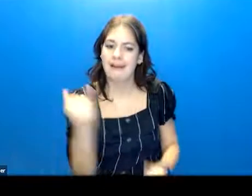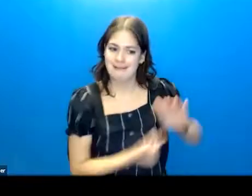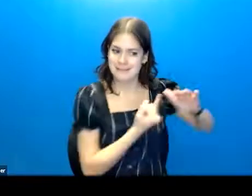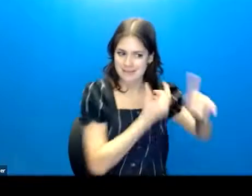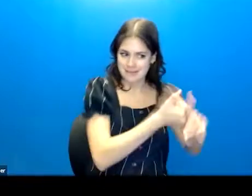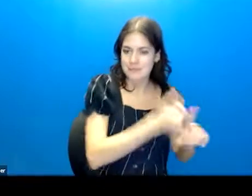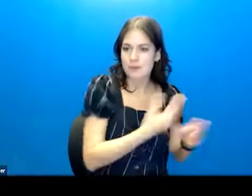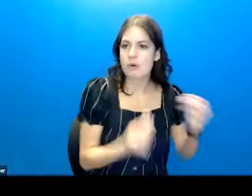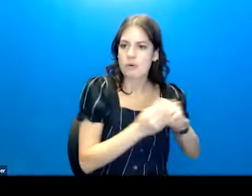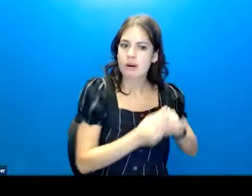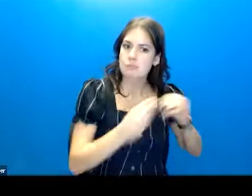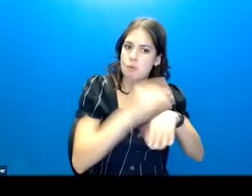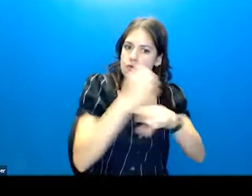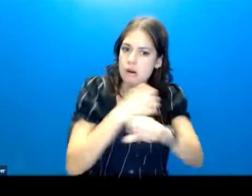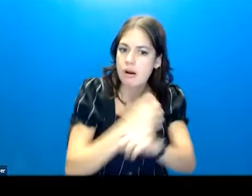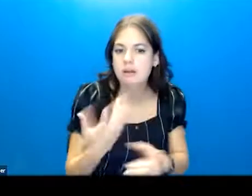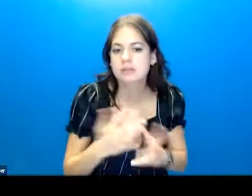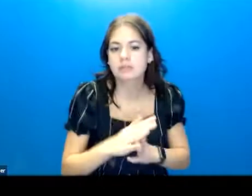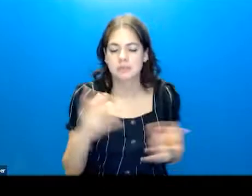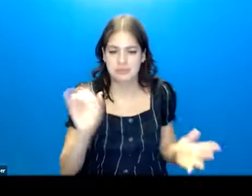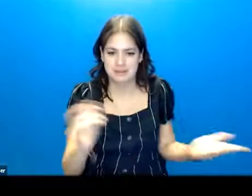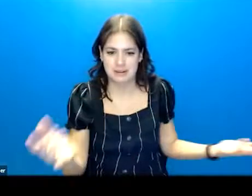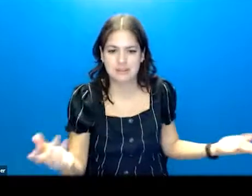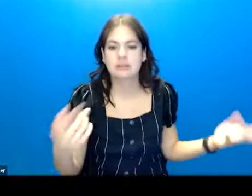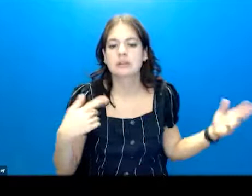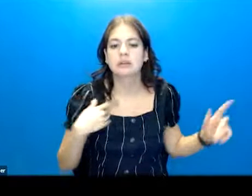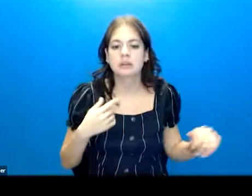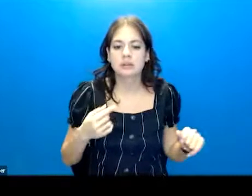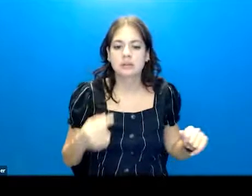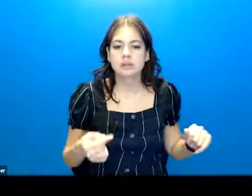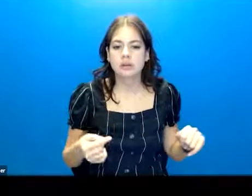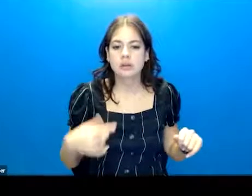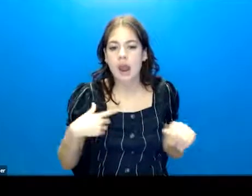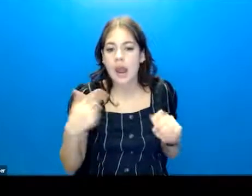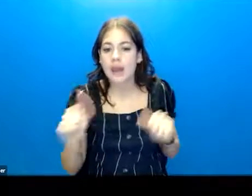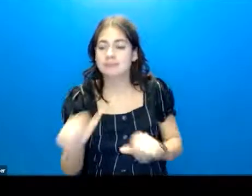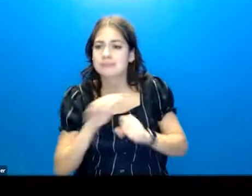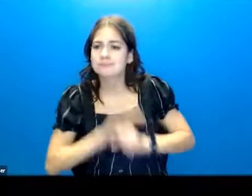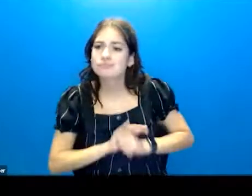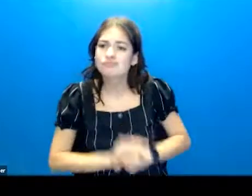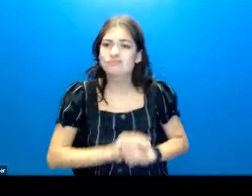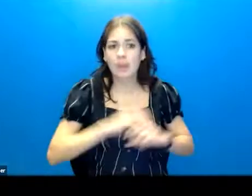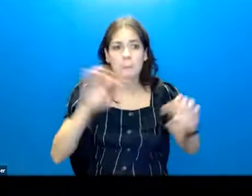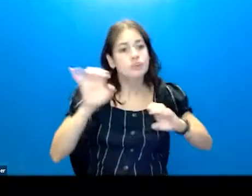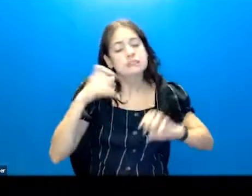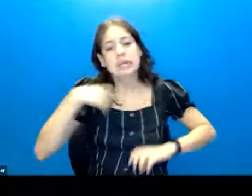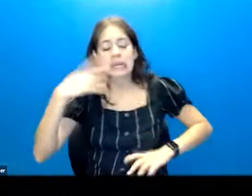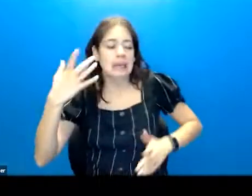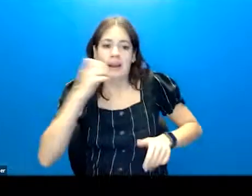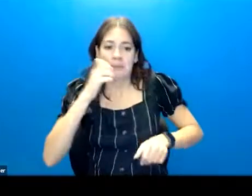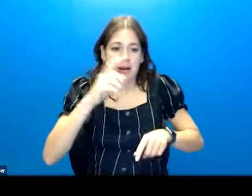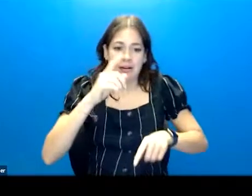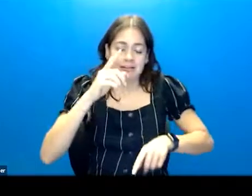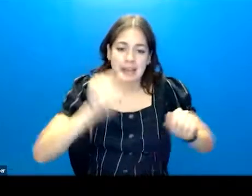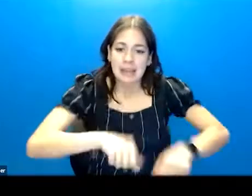getting in more fights. What are those things for that person that really say, I'm in distress, and I'm just, I'm not able, my